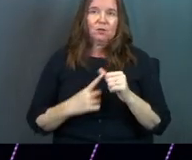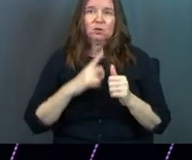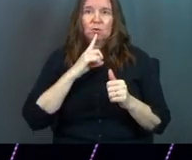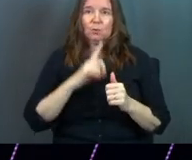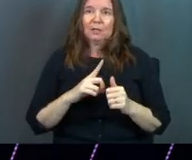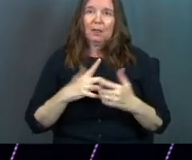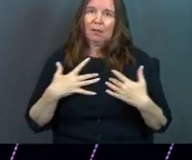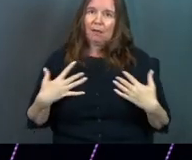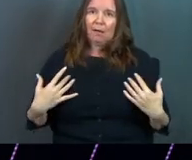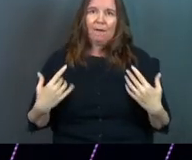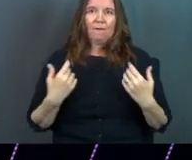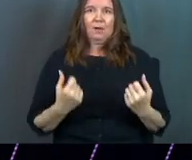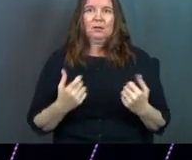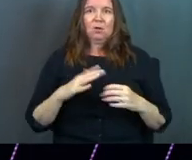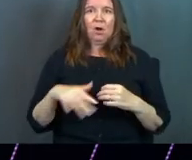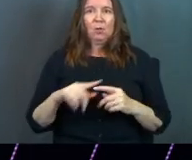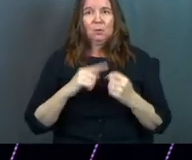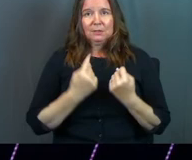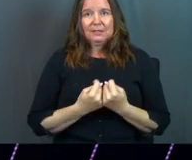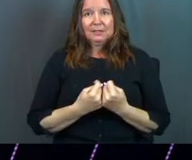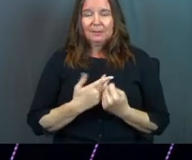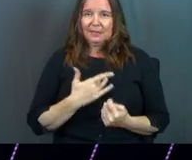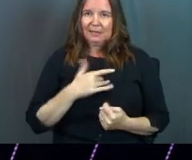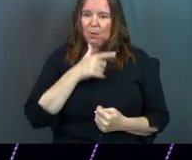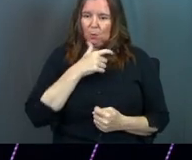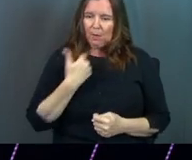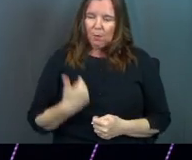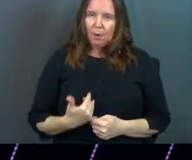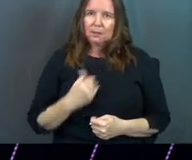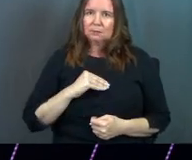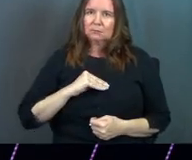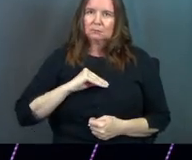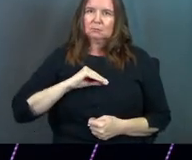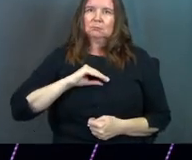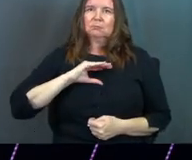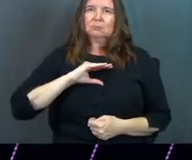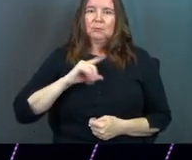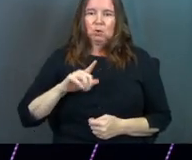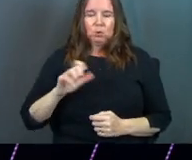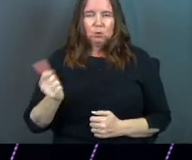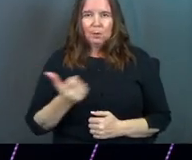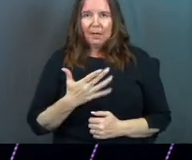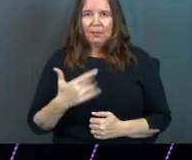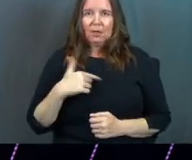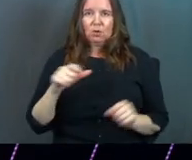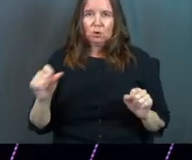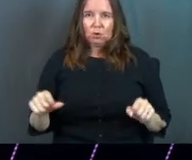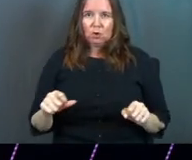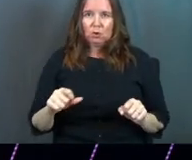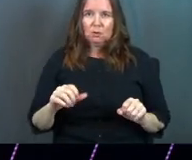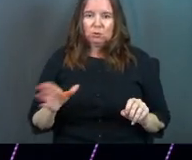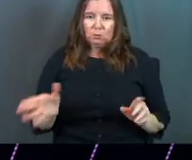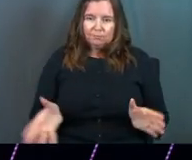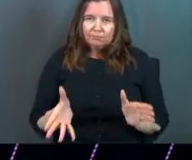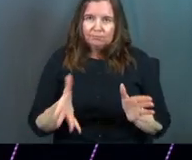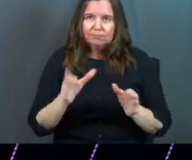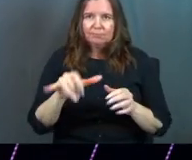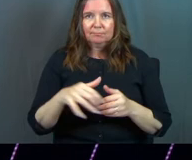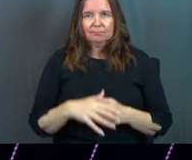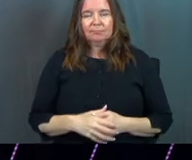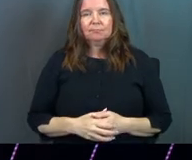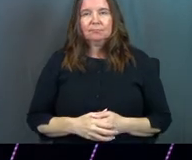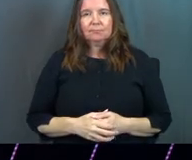real confidence on those teams, a sense of who I was, and you would do anything that you could to fan those flames.